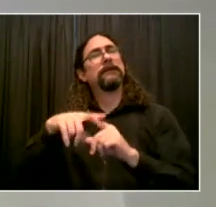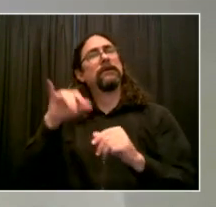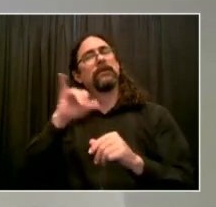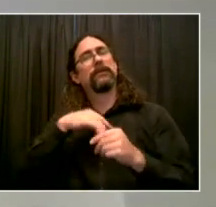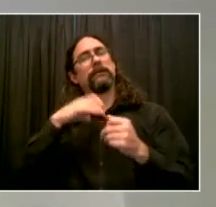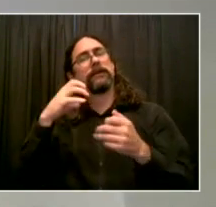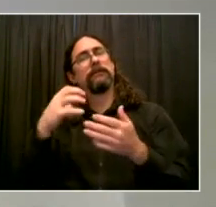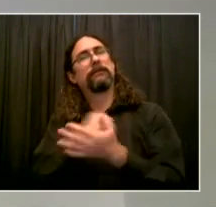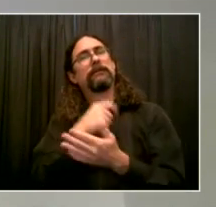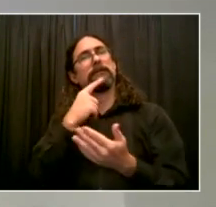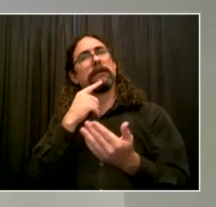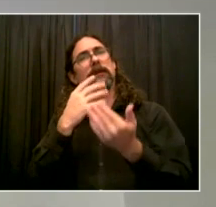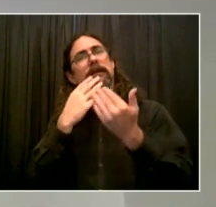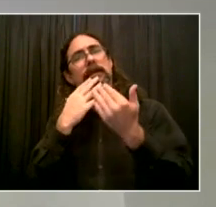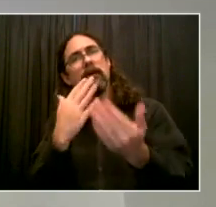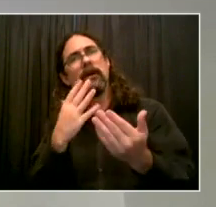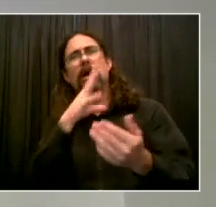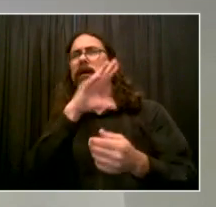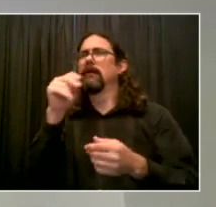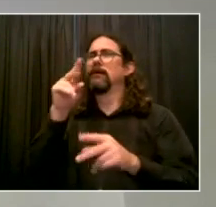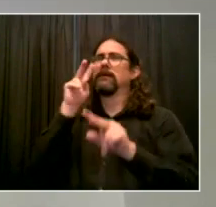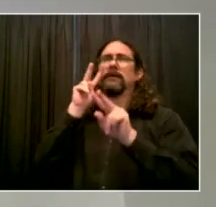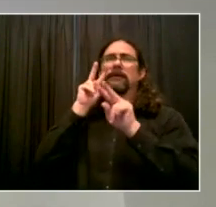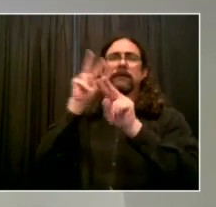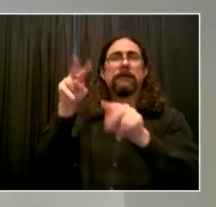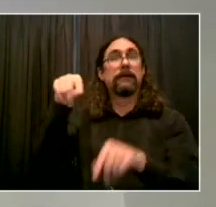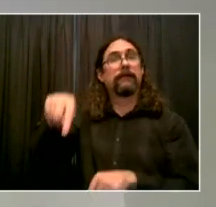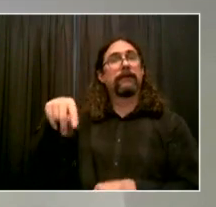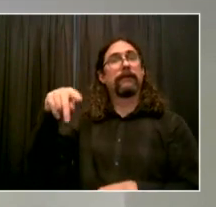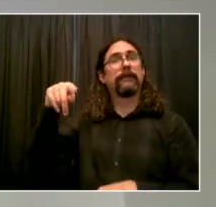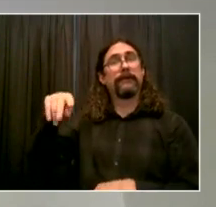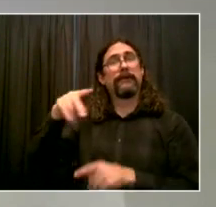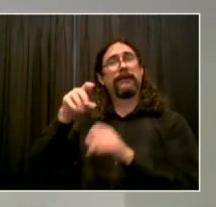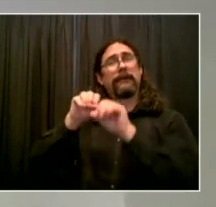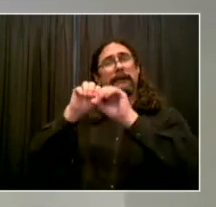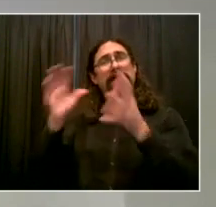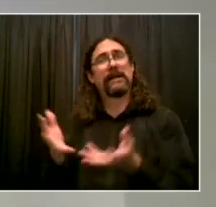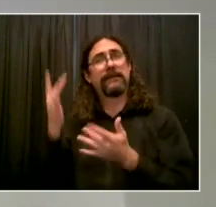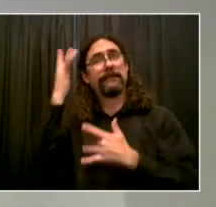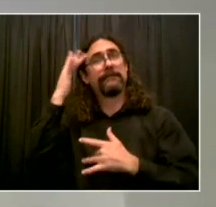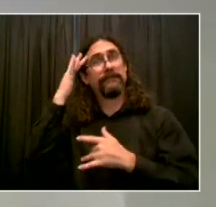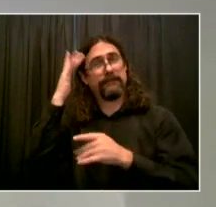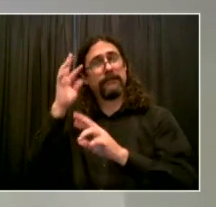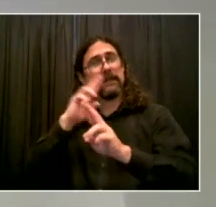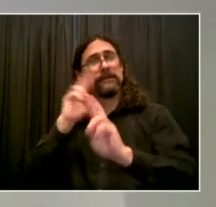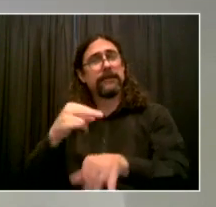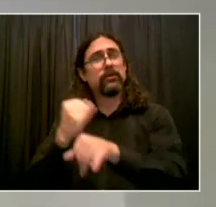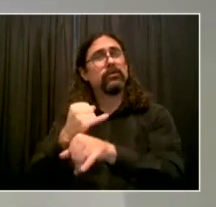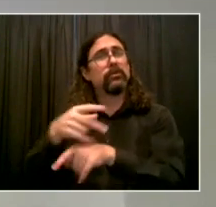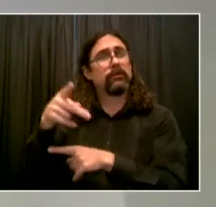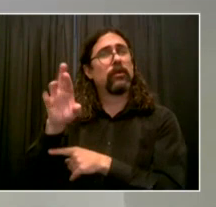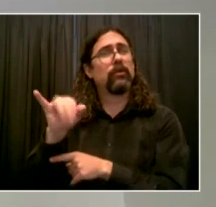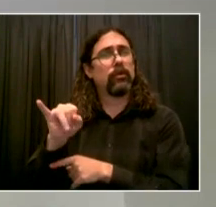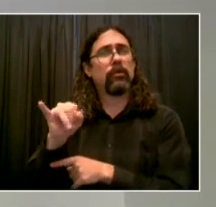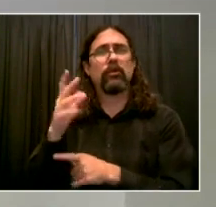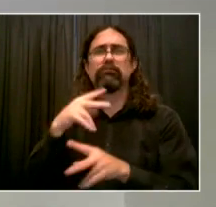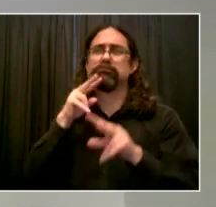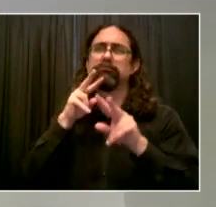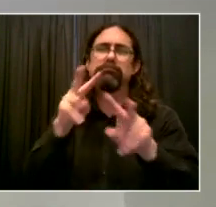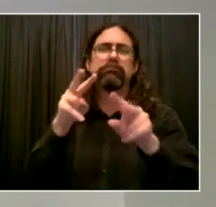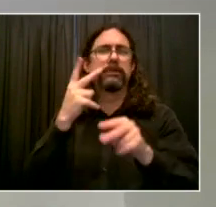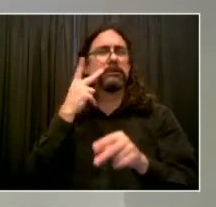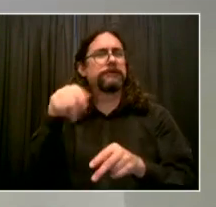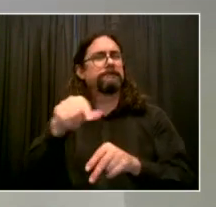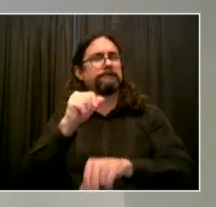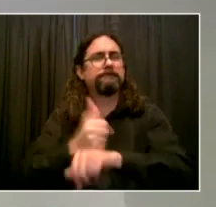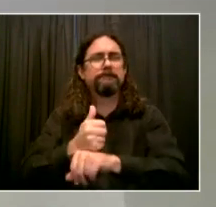build a healthier, more resilient and more just New York City and to serve as